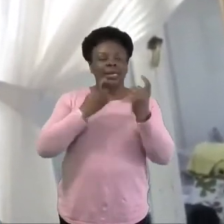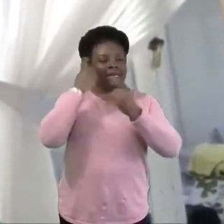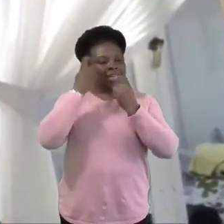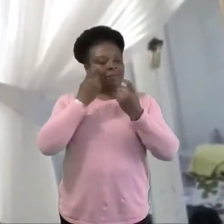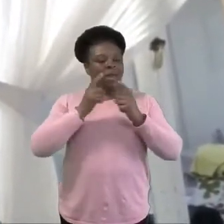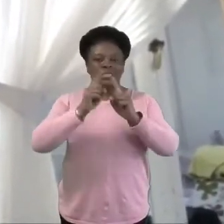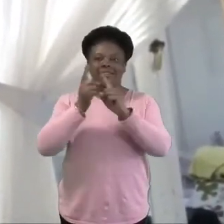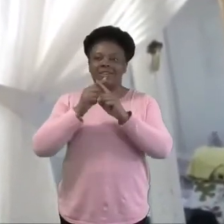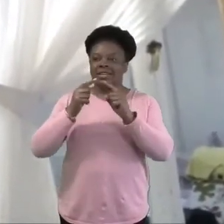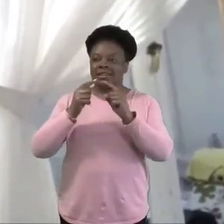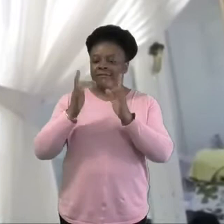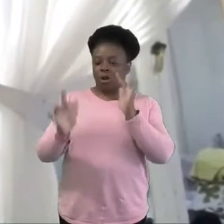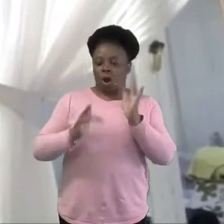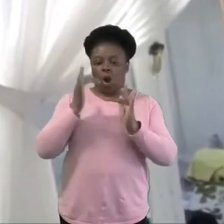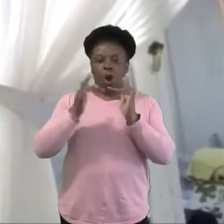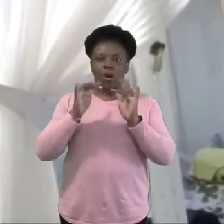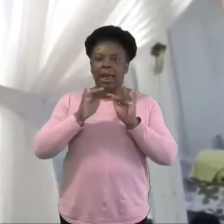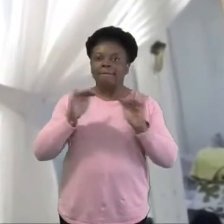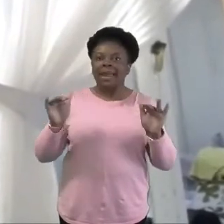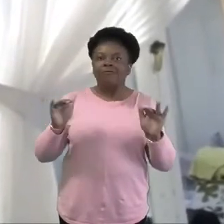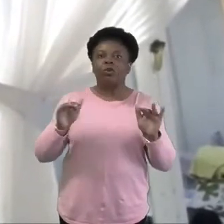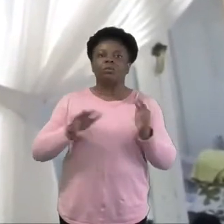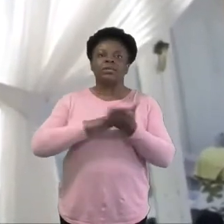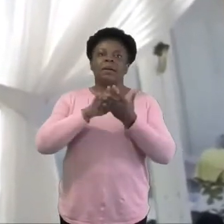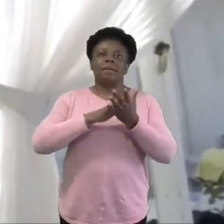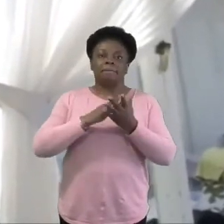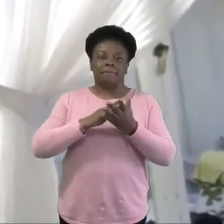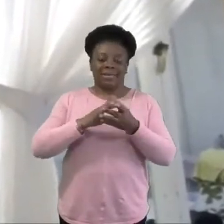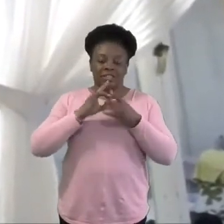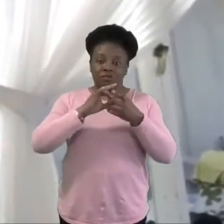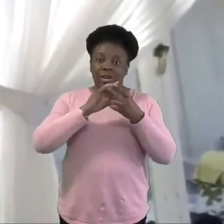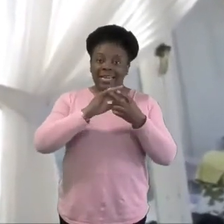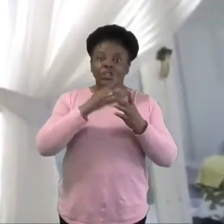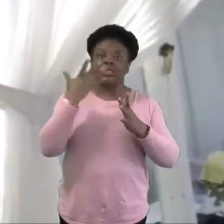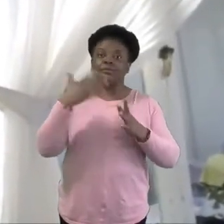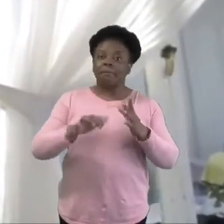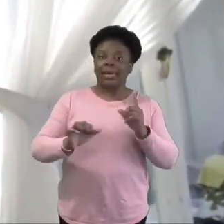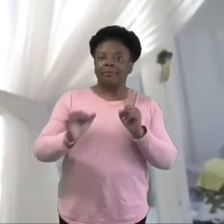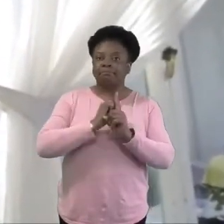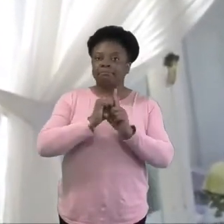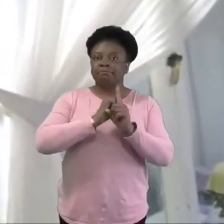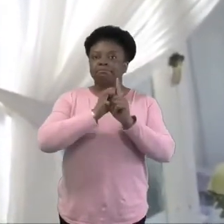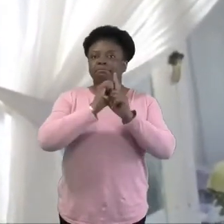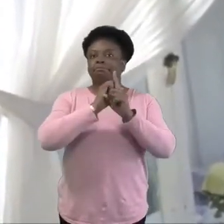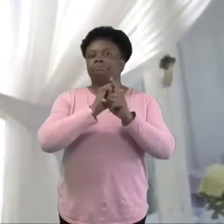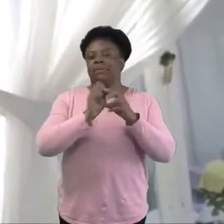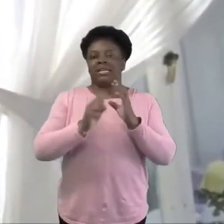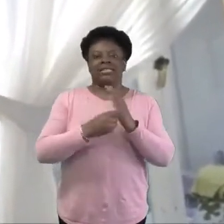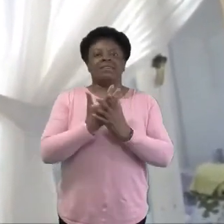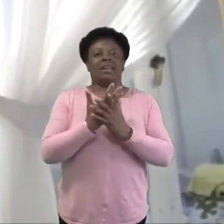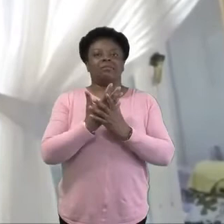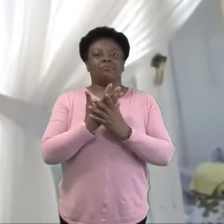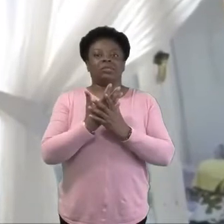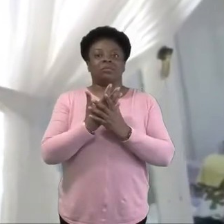grown some relationship. And in fact, I think the surprising thing has been the depth of relationship that's built